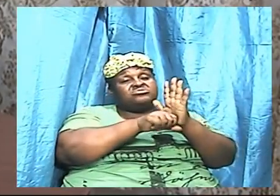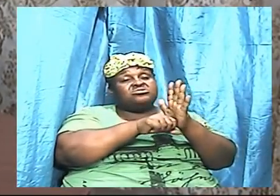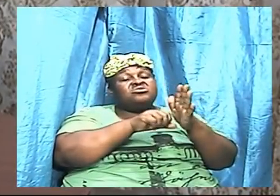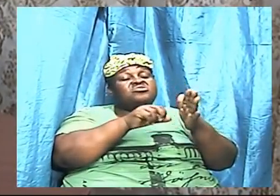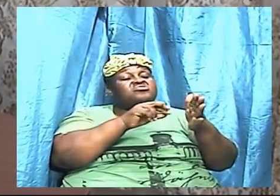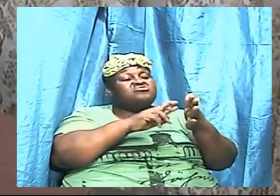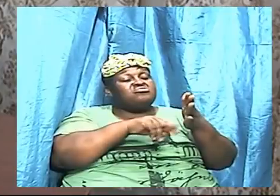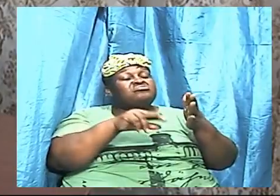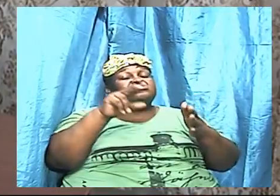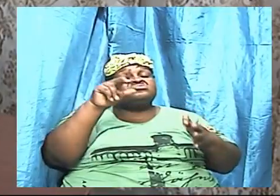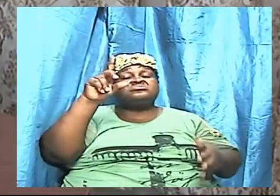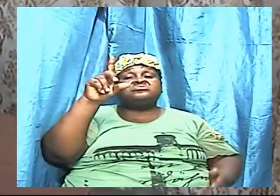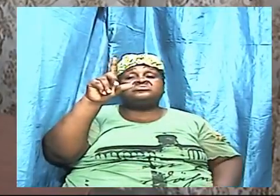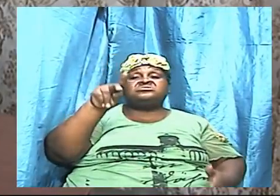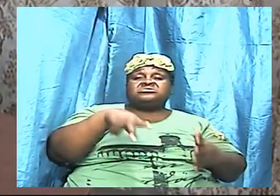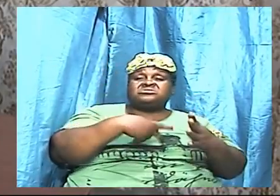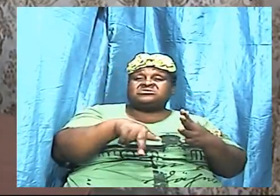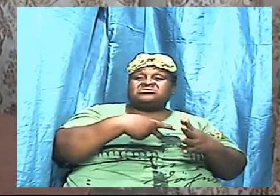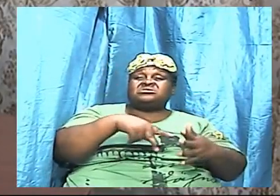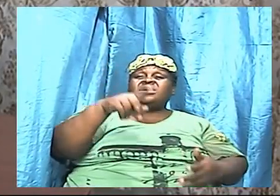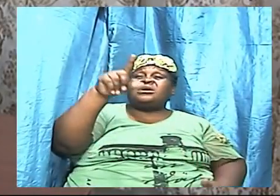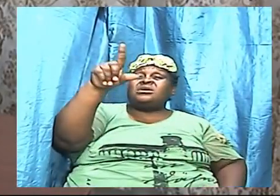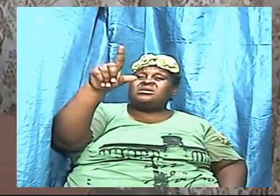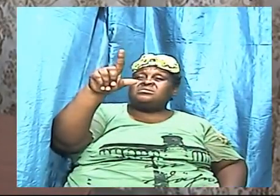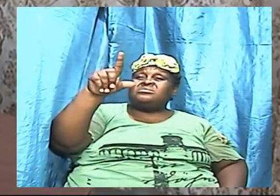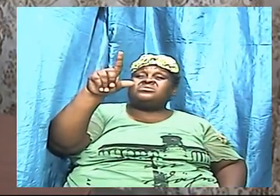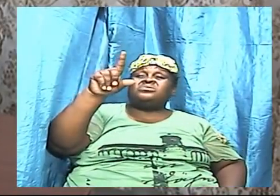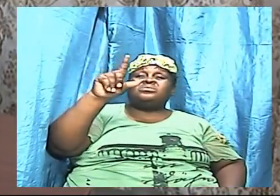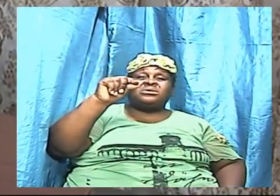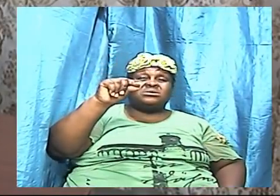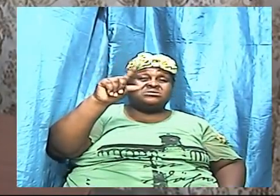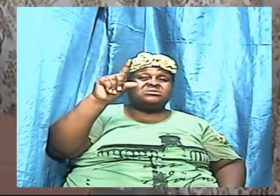29 then at 930